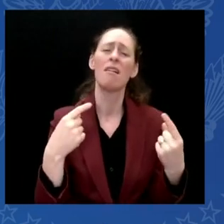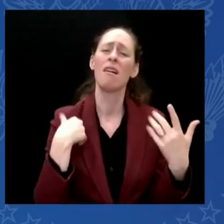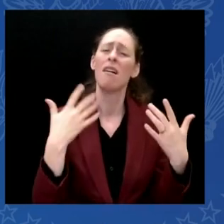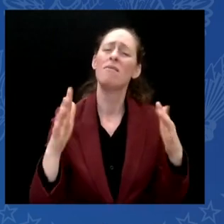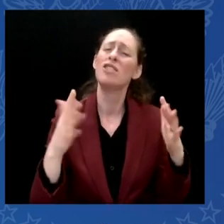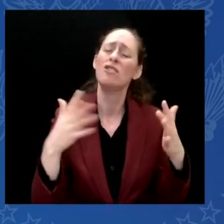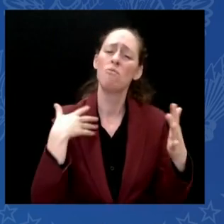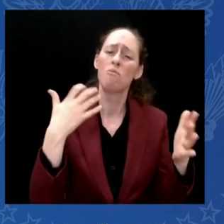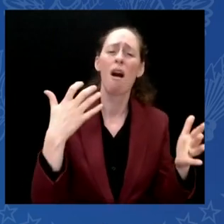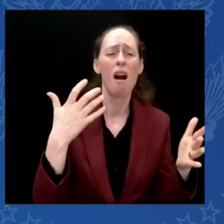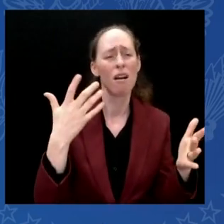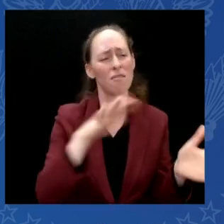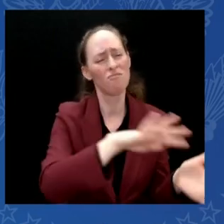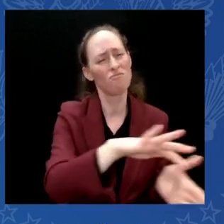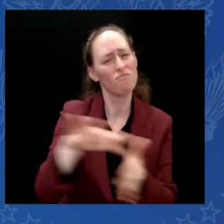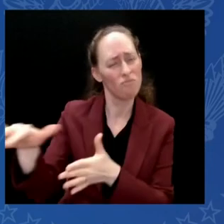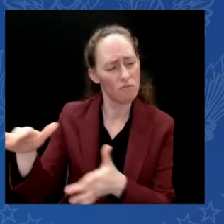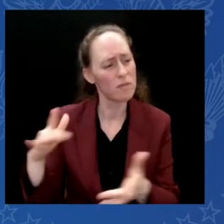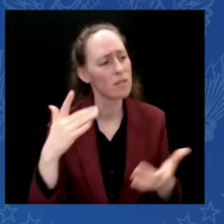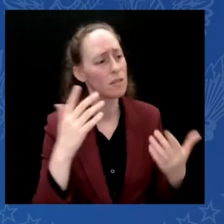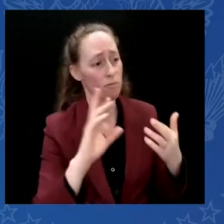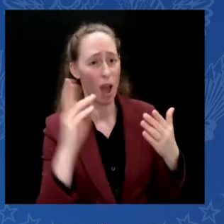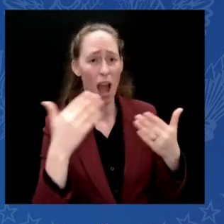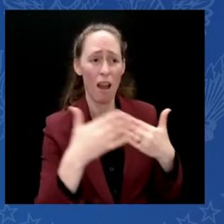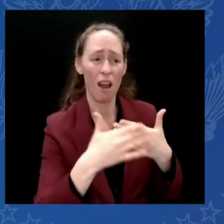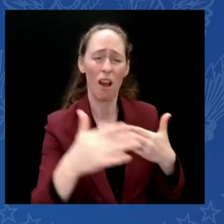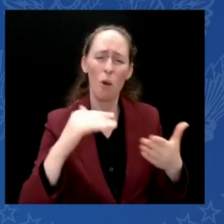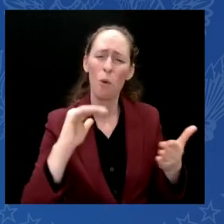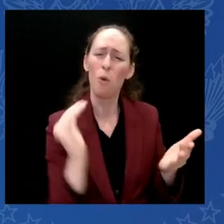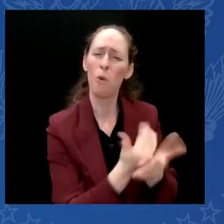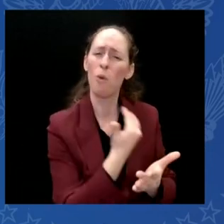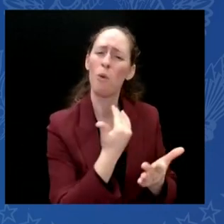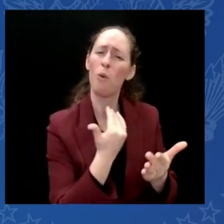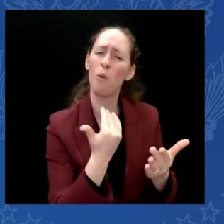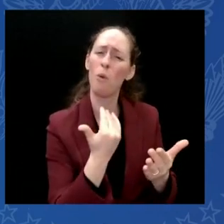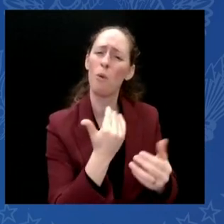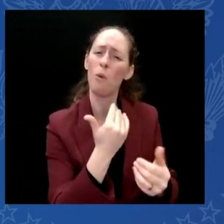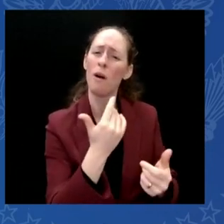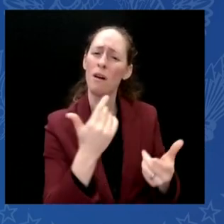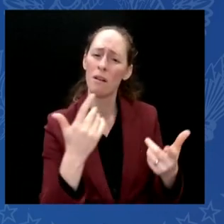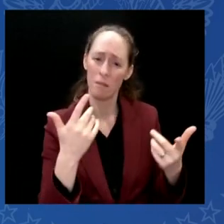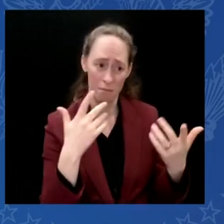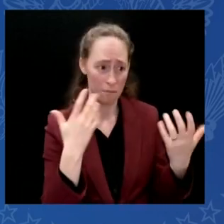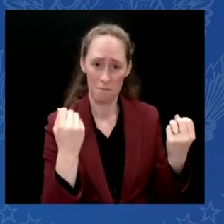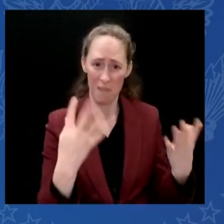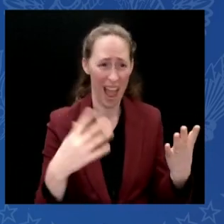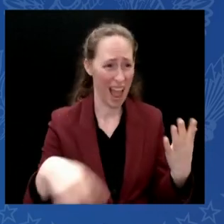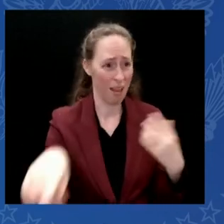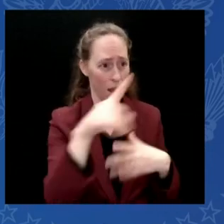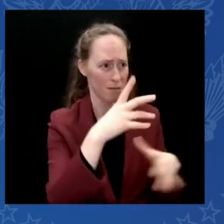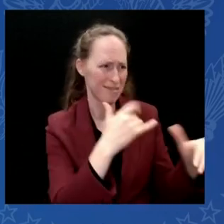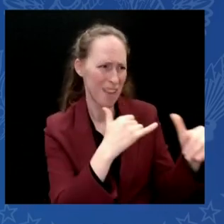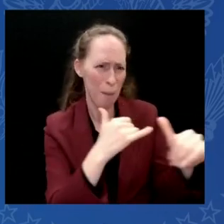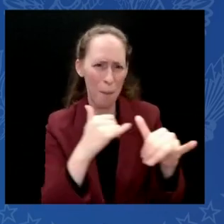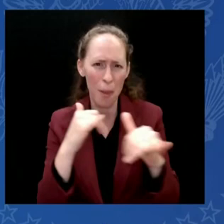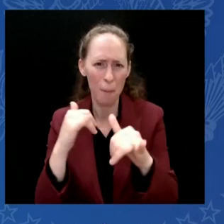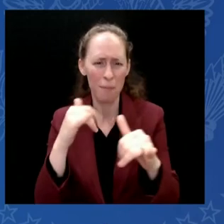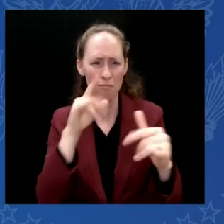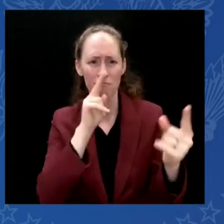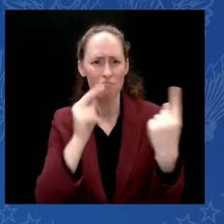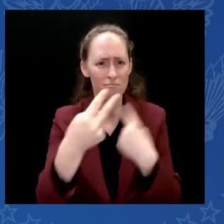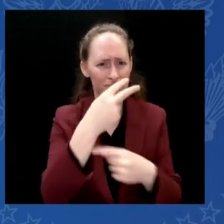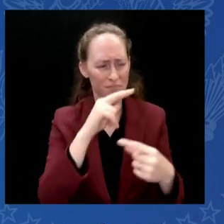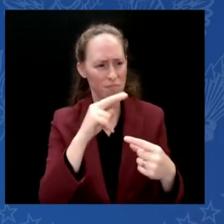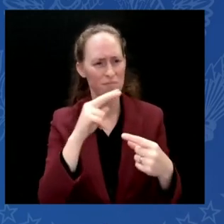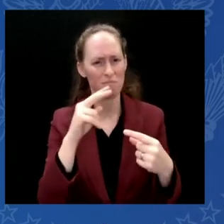that unites us than divides us. We're truly blessed to live in this nation. And I truly hope we